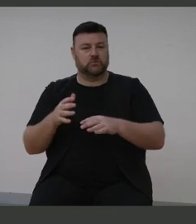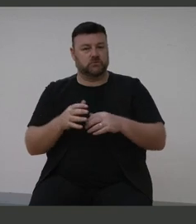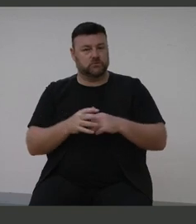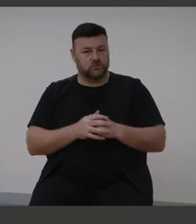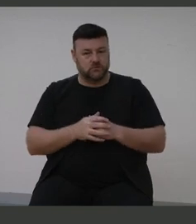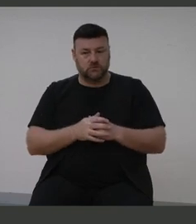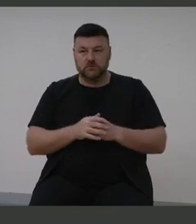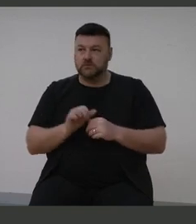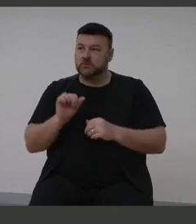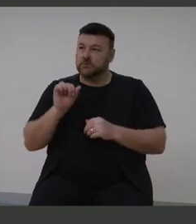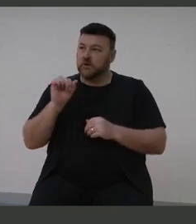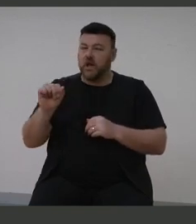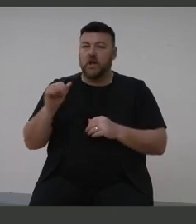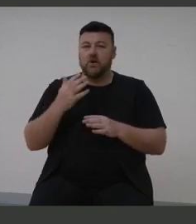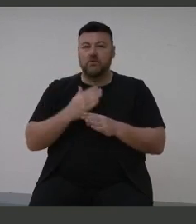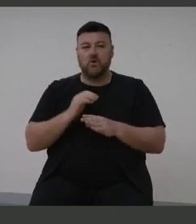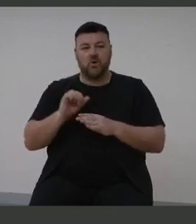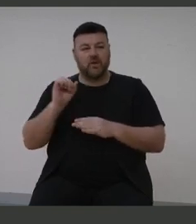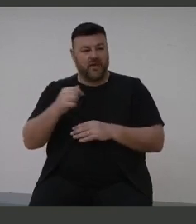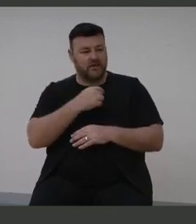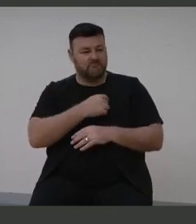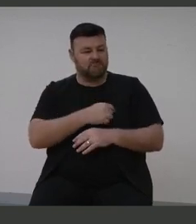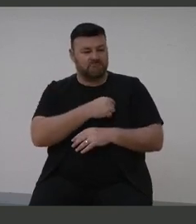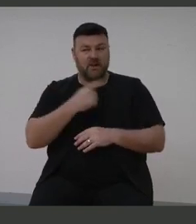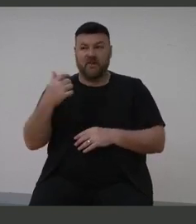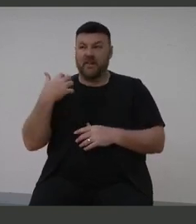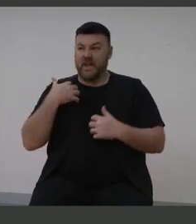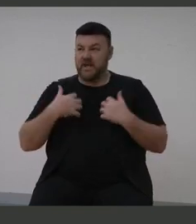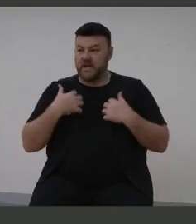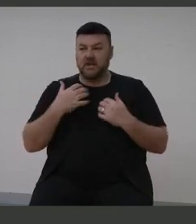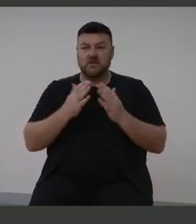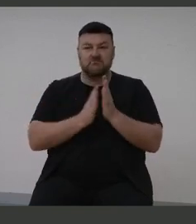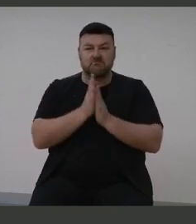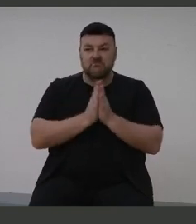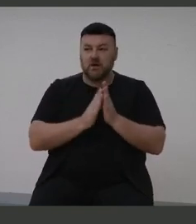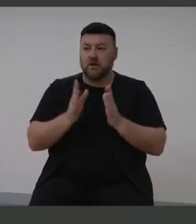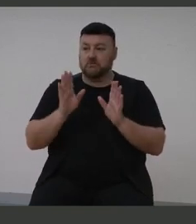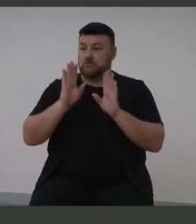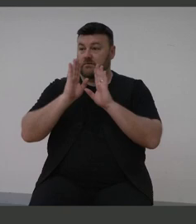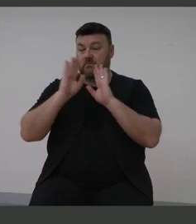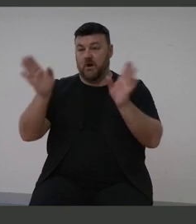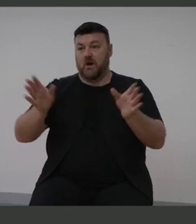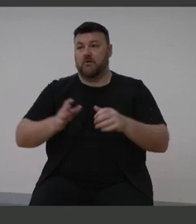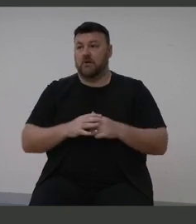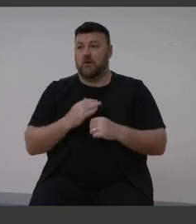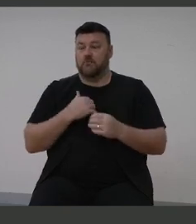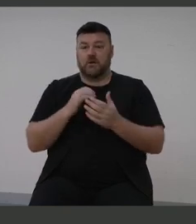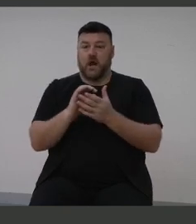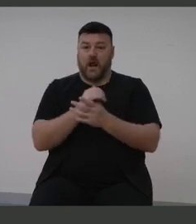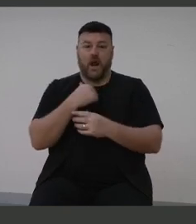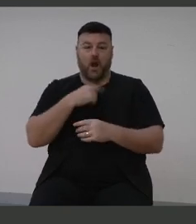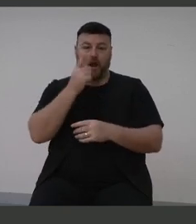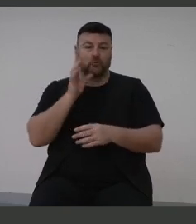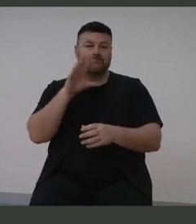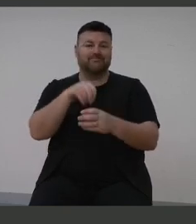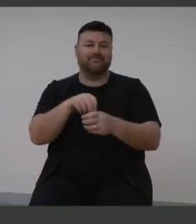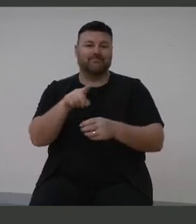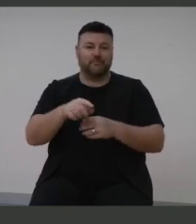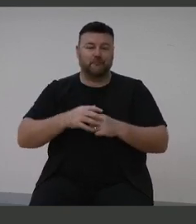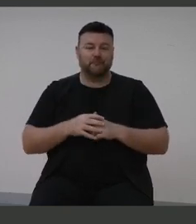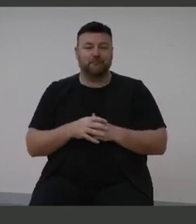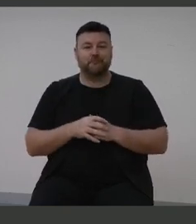integrity and enthusiasm was just so inspiring. And I was glad to be able to contribute in any way that I could.